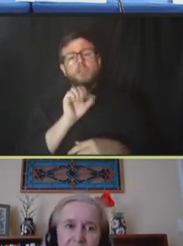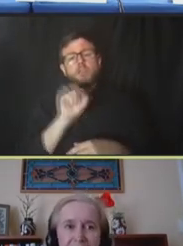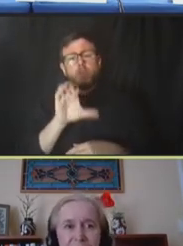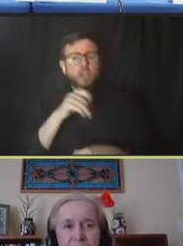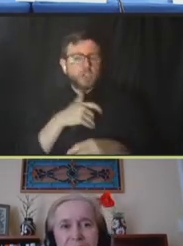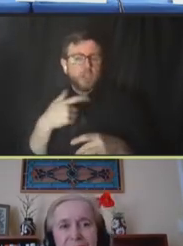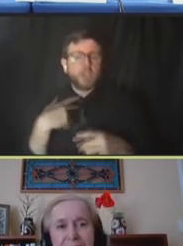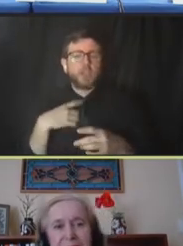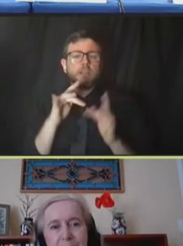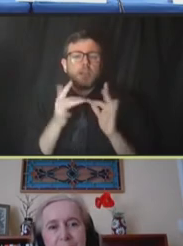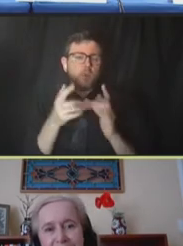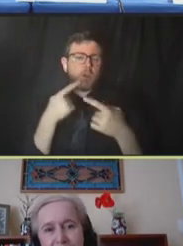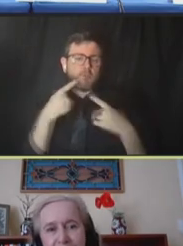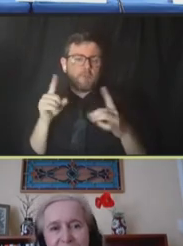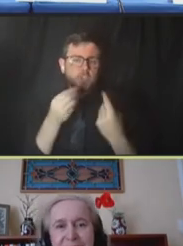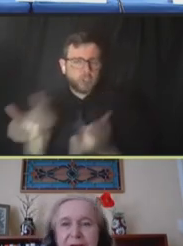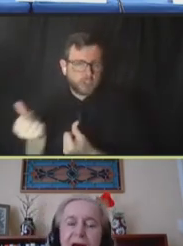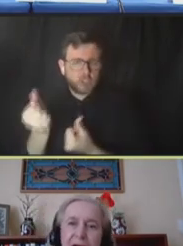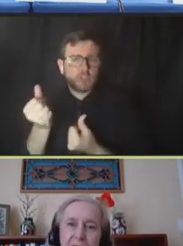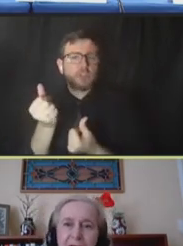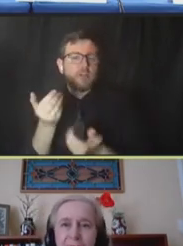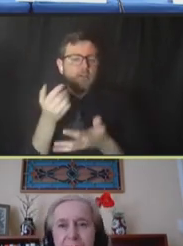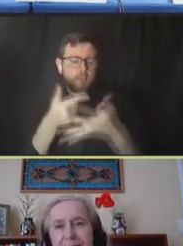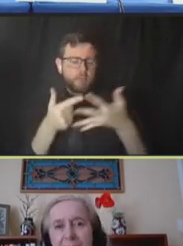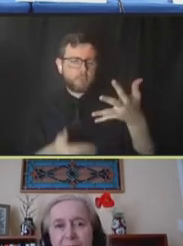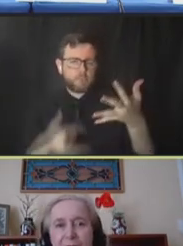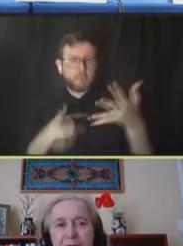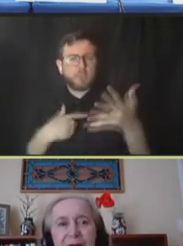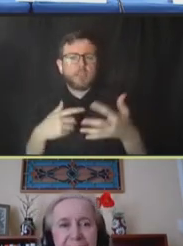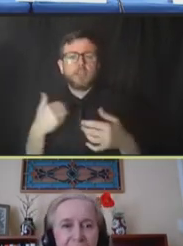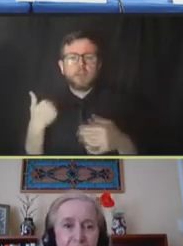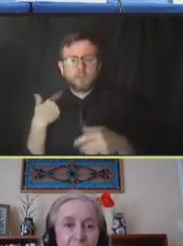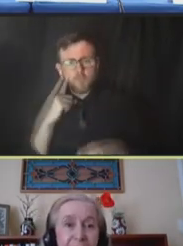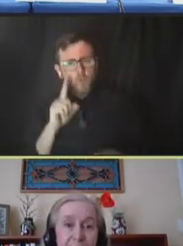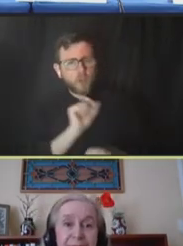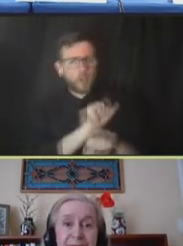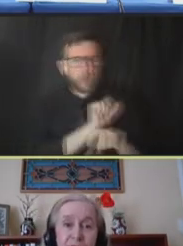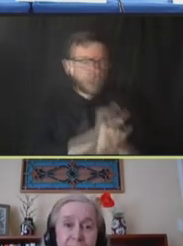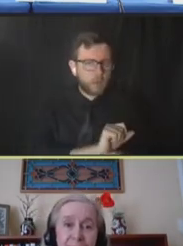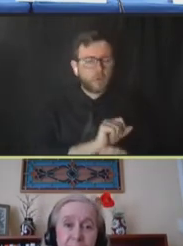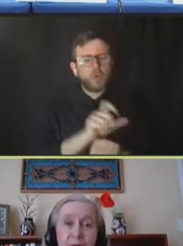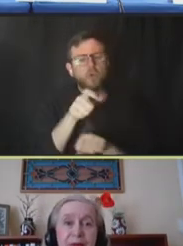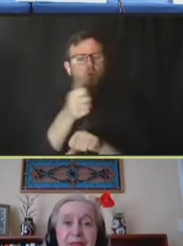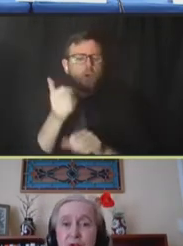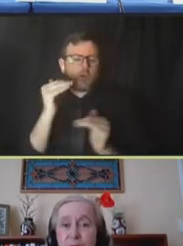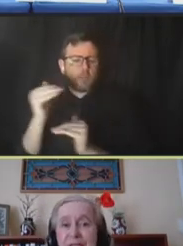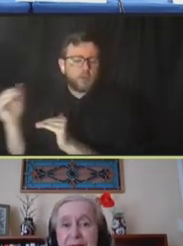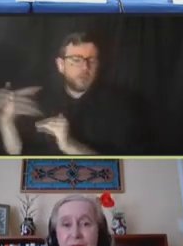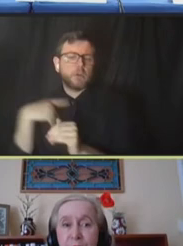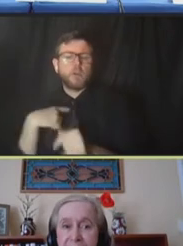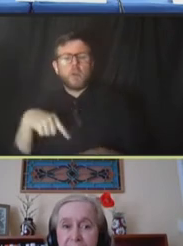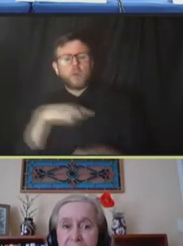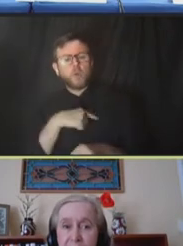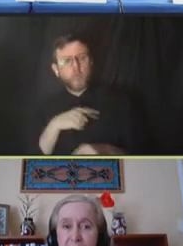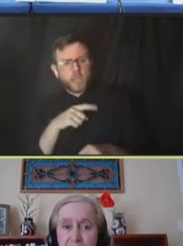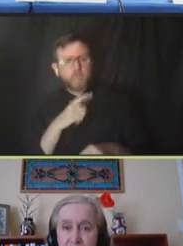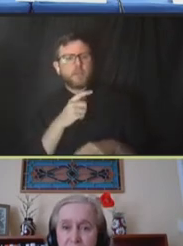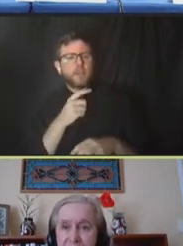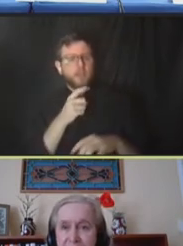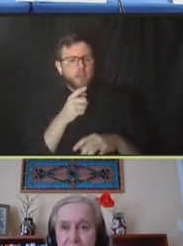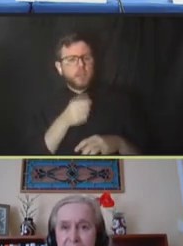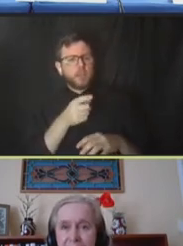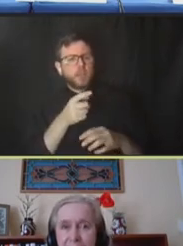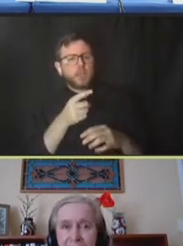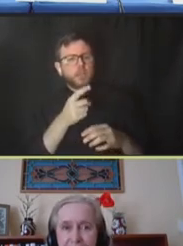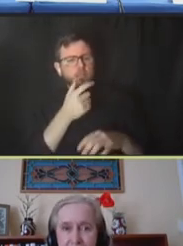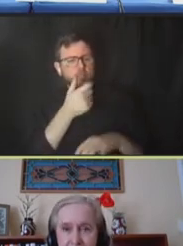labor and associated bounds are, you know, we construct them and we have associated resilience measures